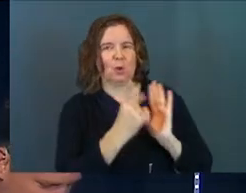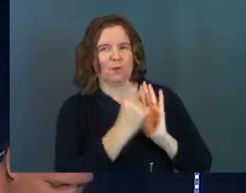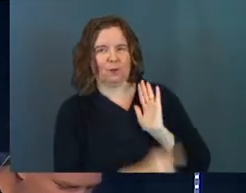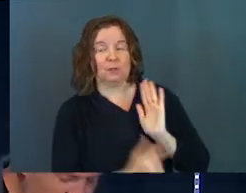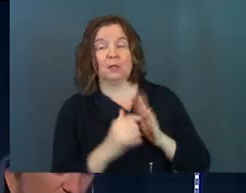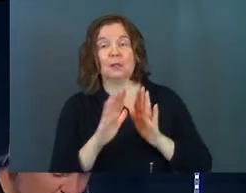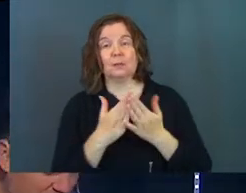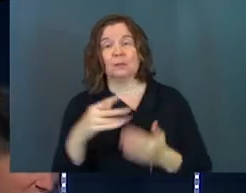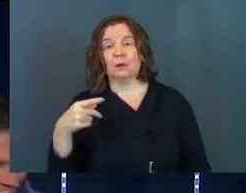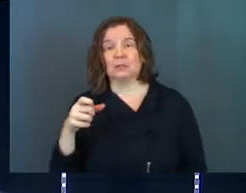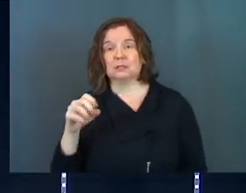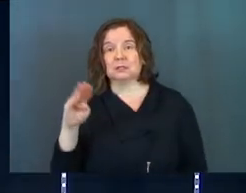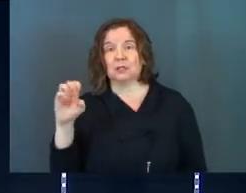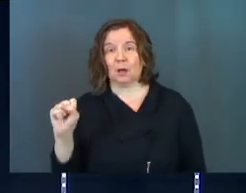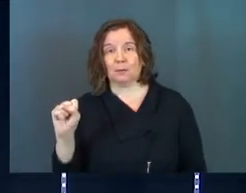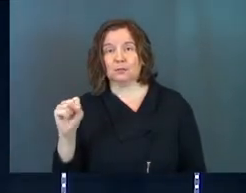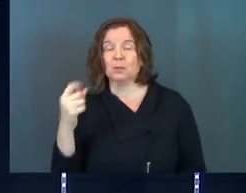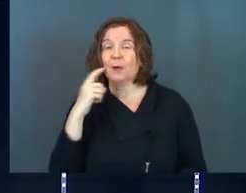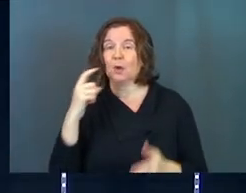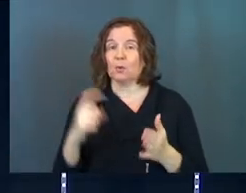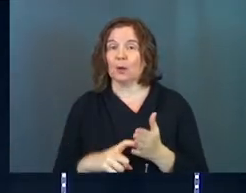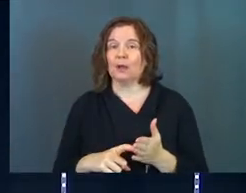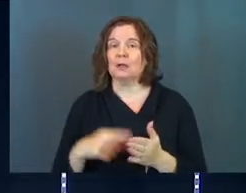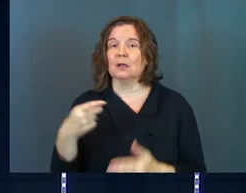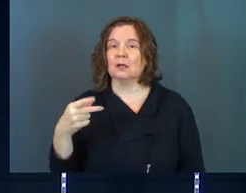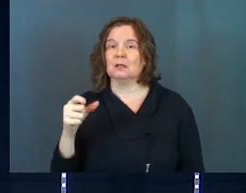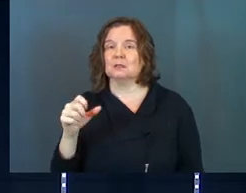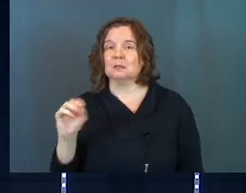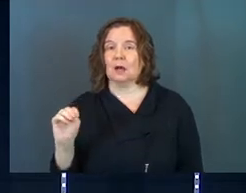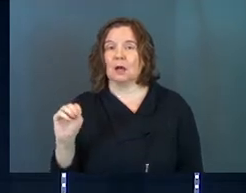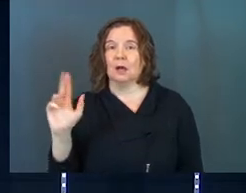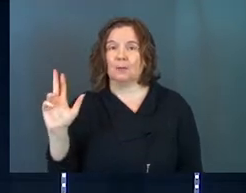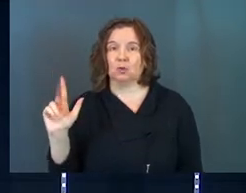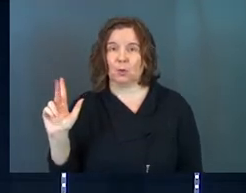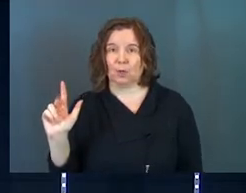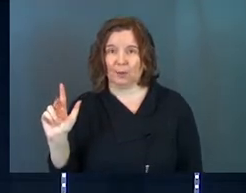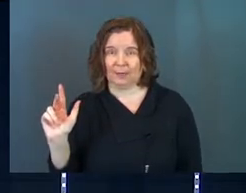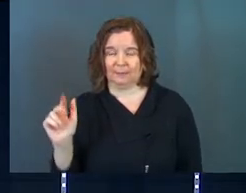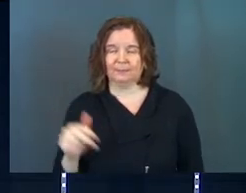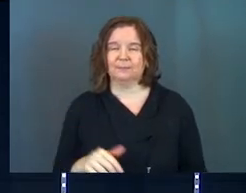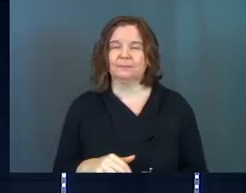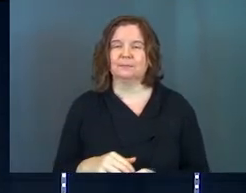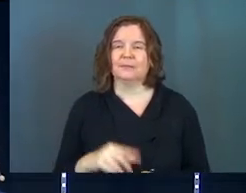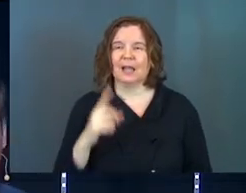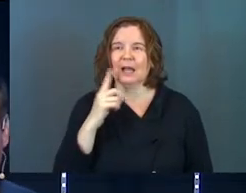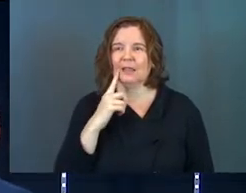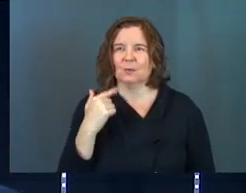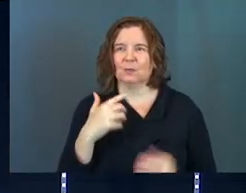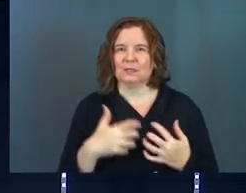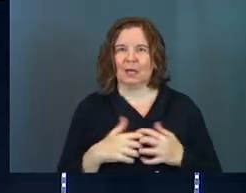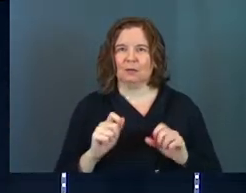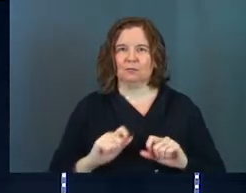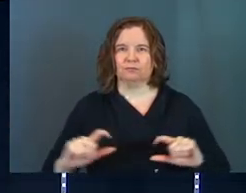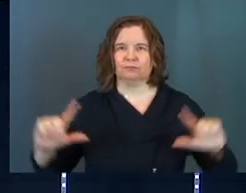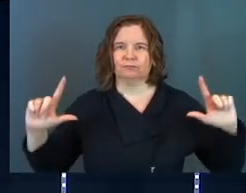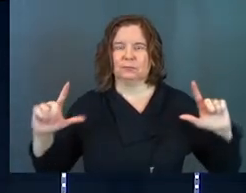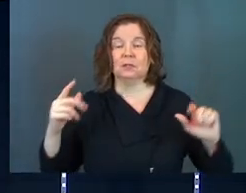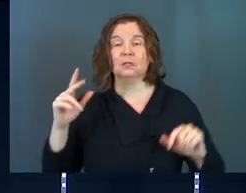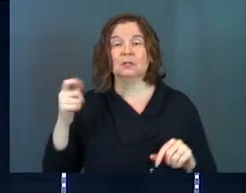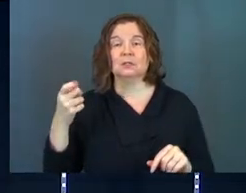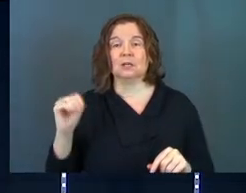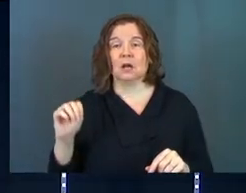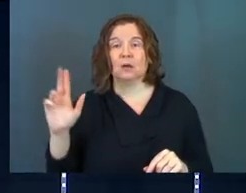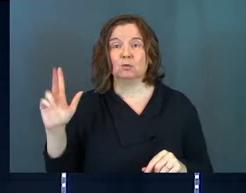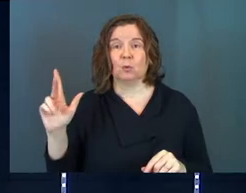out of the book of Psalms. And you might recognize this one. And this is Psalm 23, if you've got your Bibles, because I think we're still rebooting our screens here. Psalm